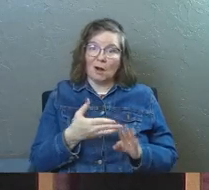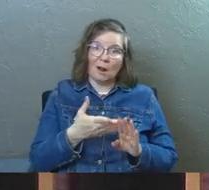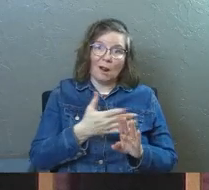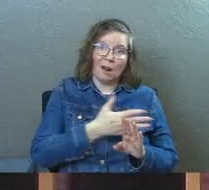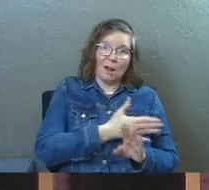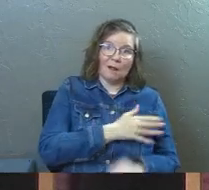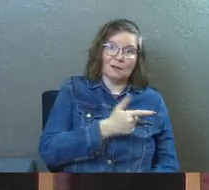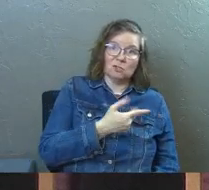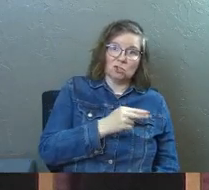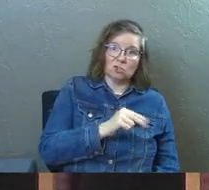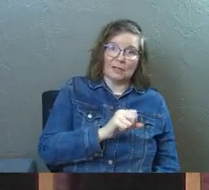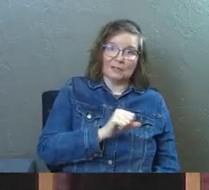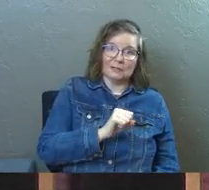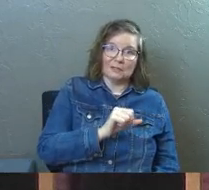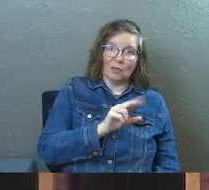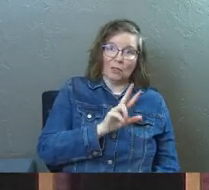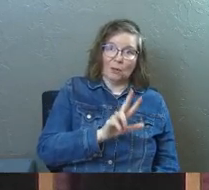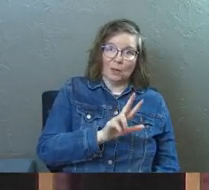Genesis 3.